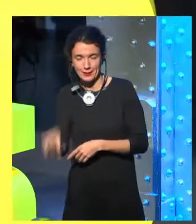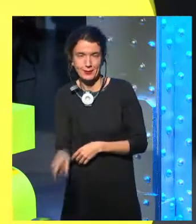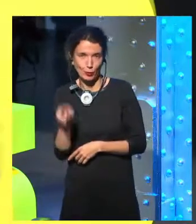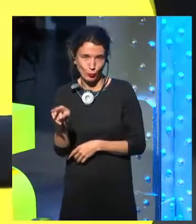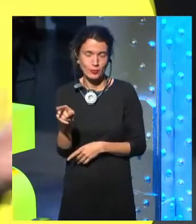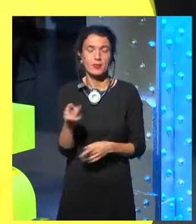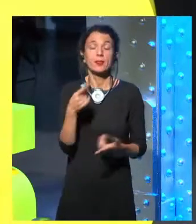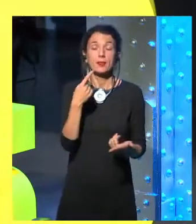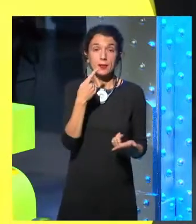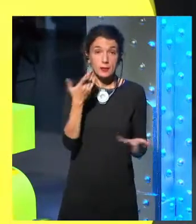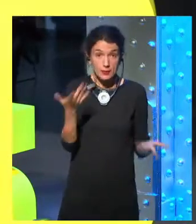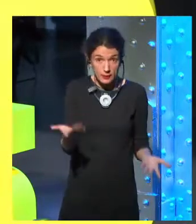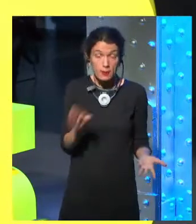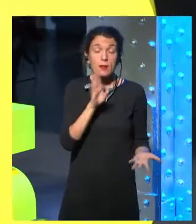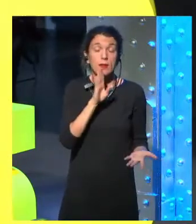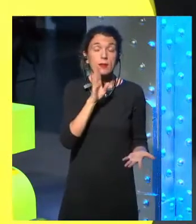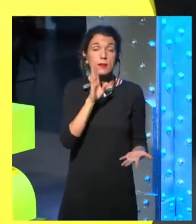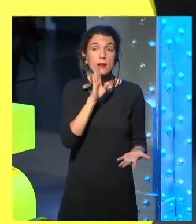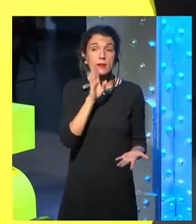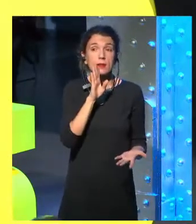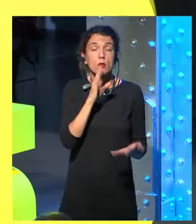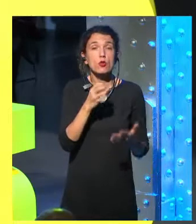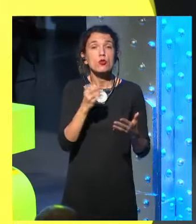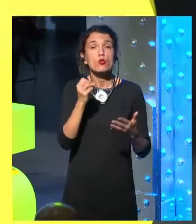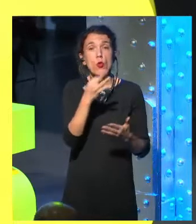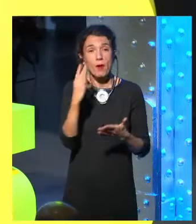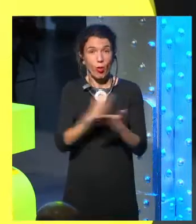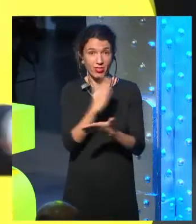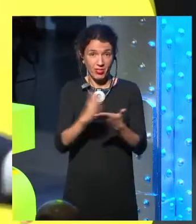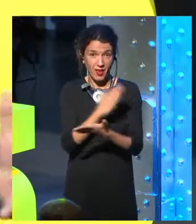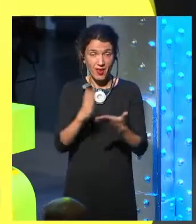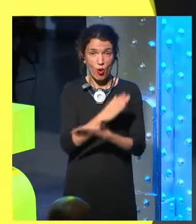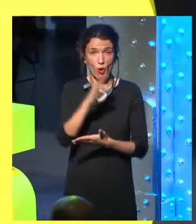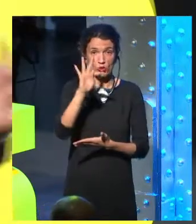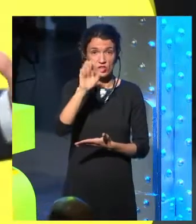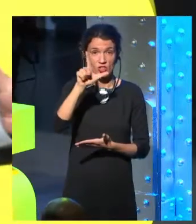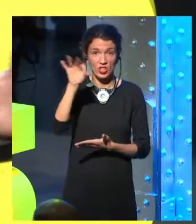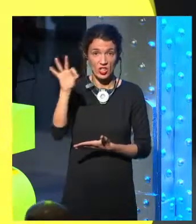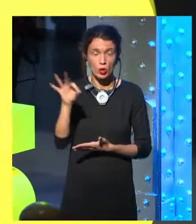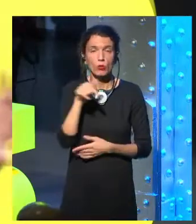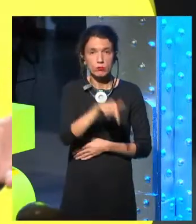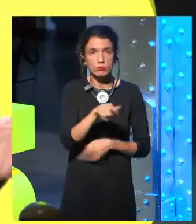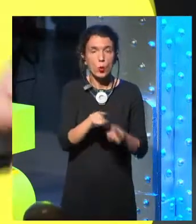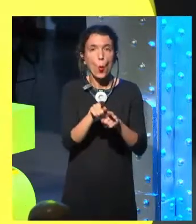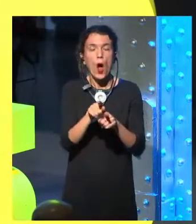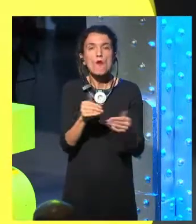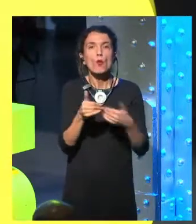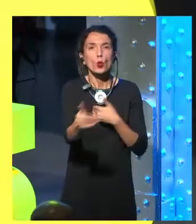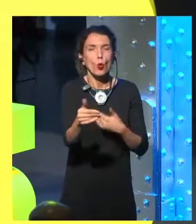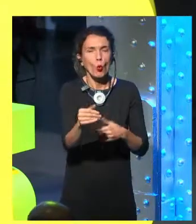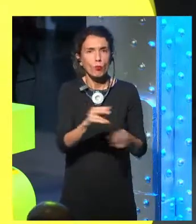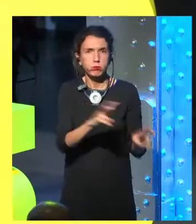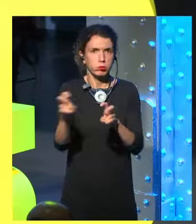I think that it is what we are saying in this issue of Telos is a new